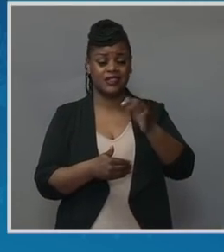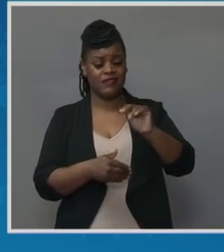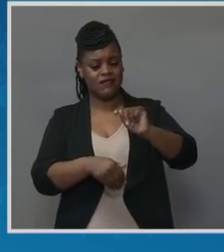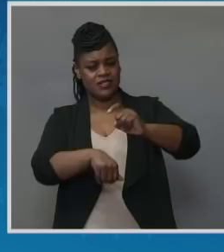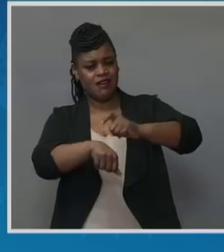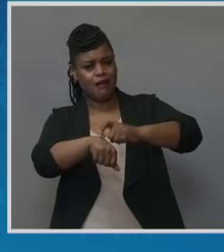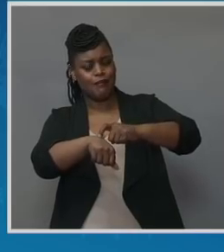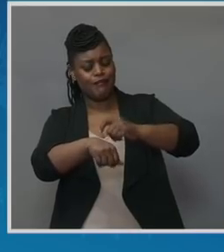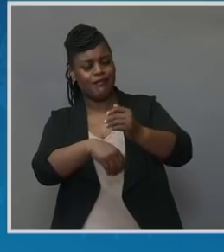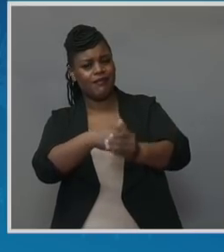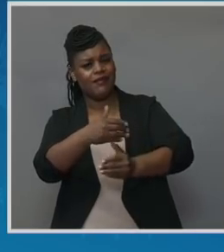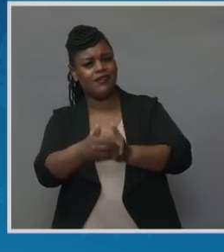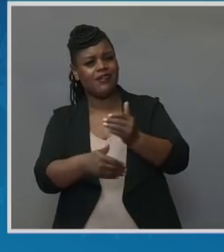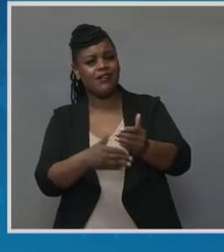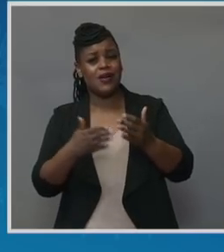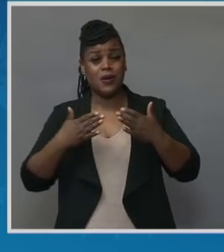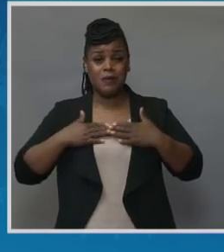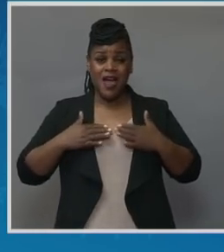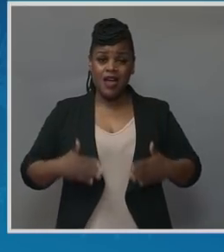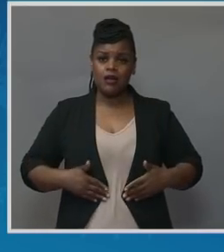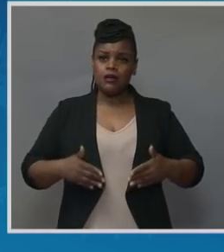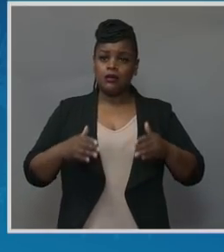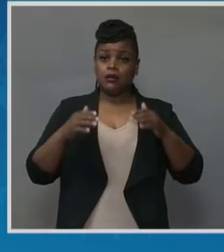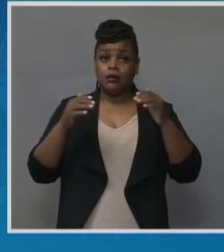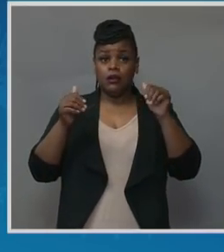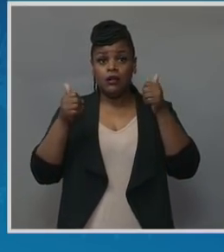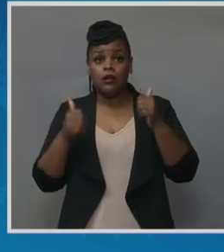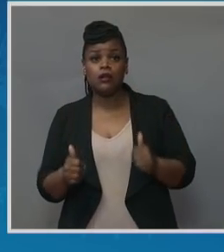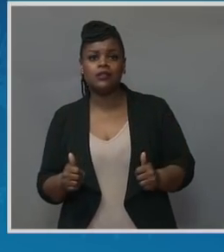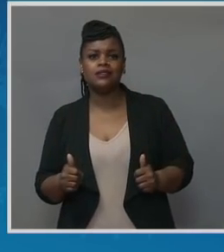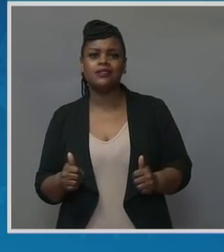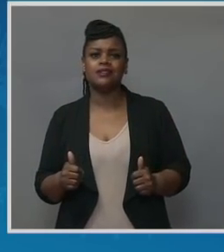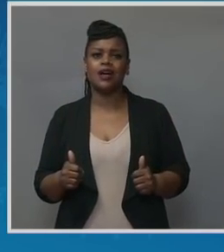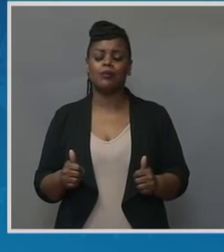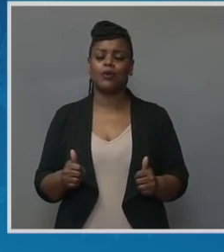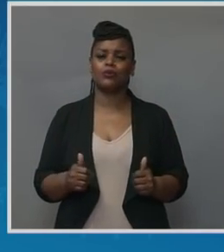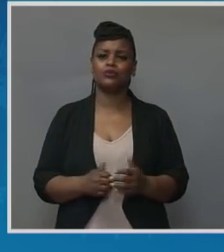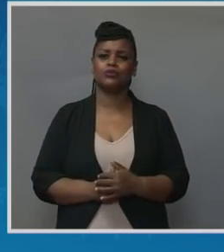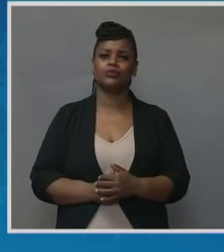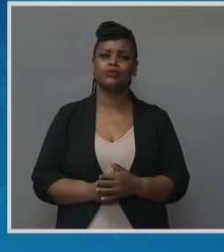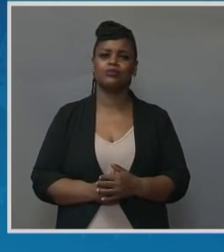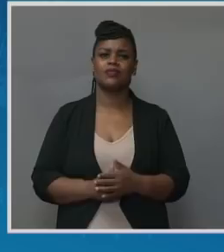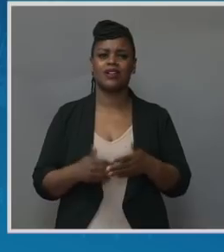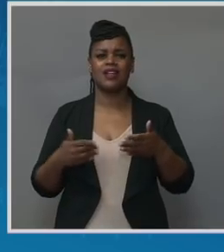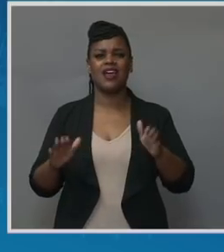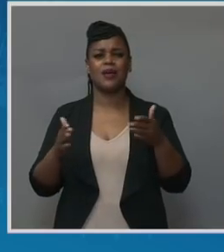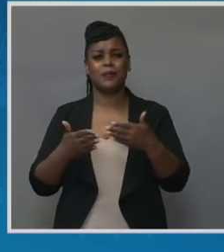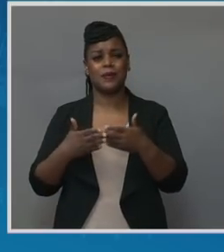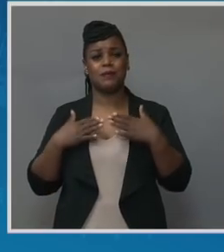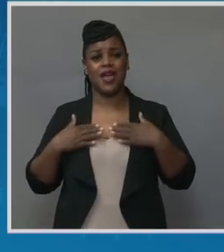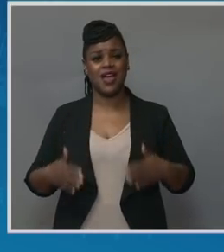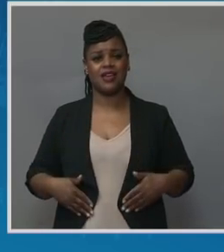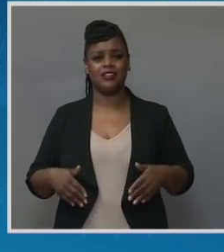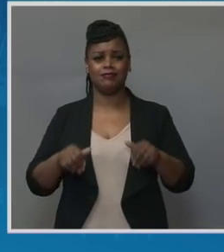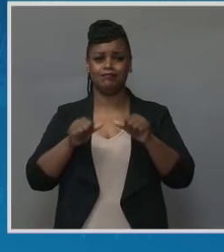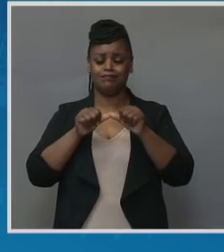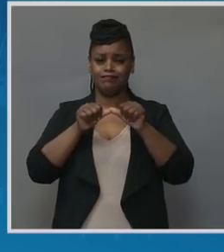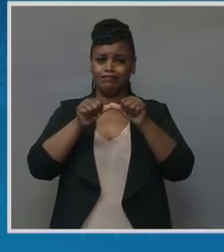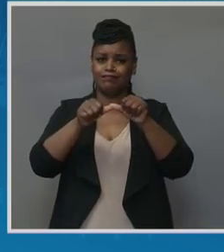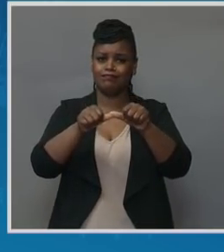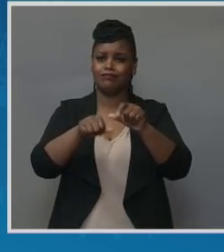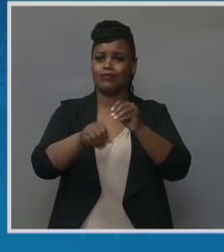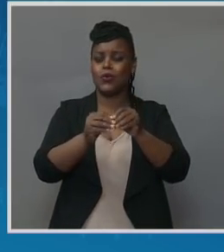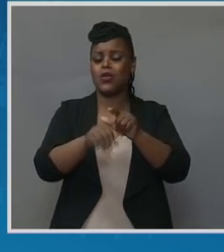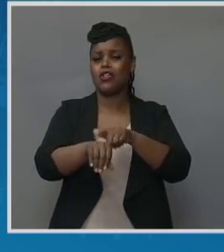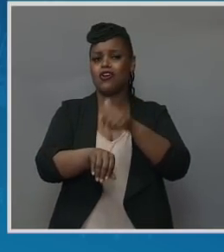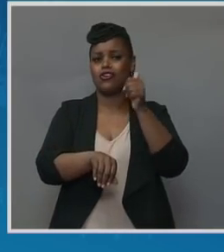time. I didn't want my first hello to be my final goodbye. If we could stop time, we would have. But